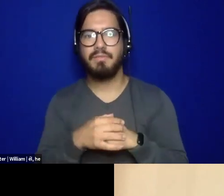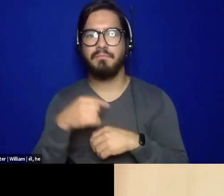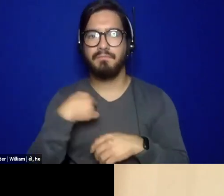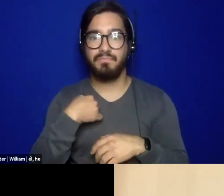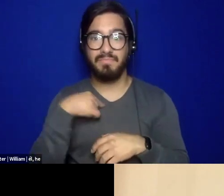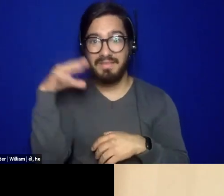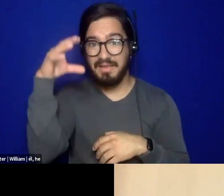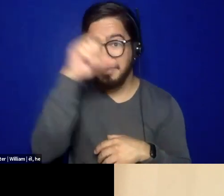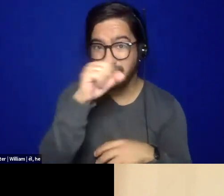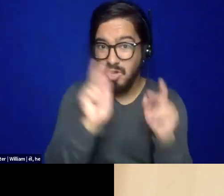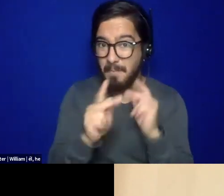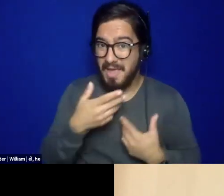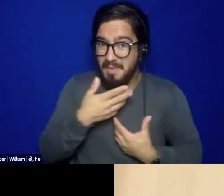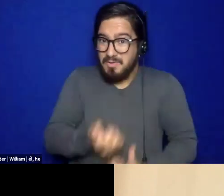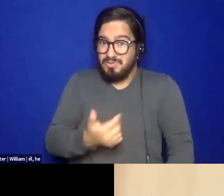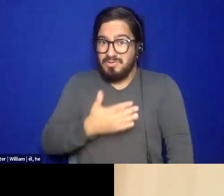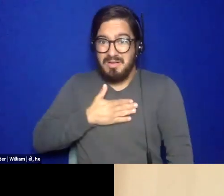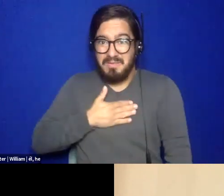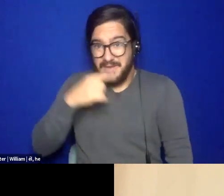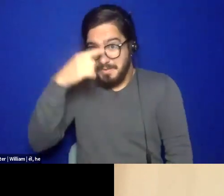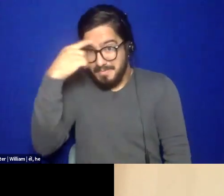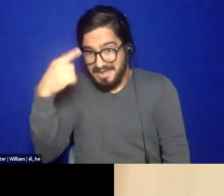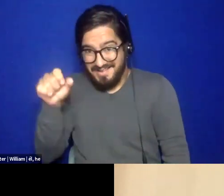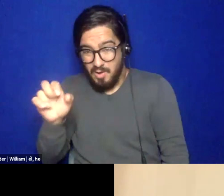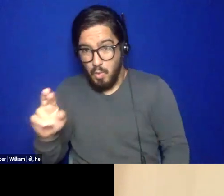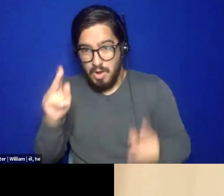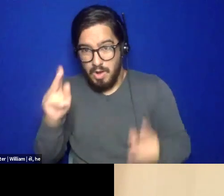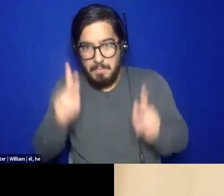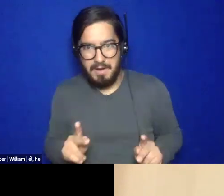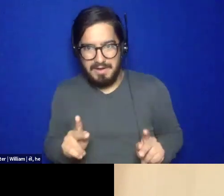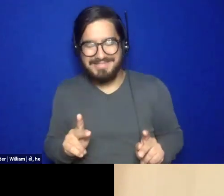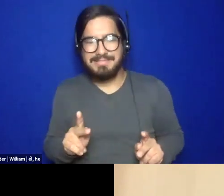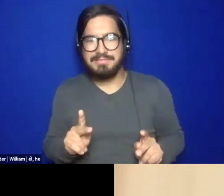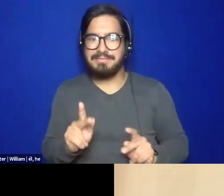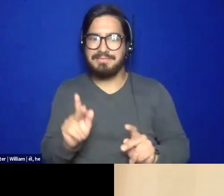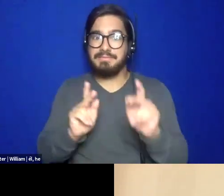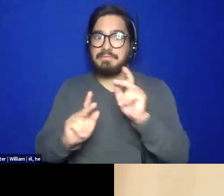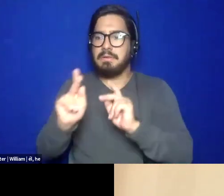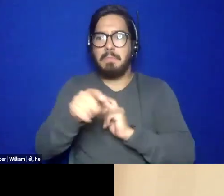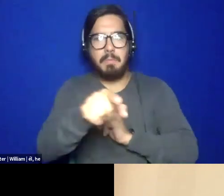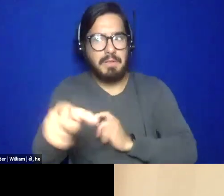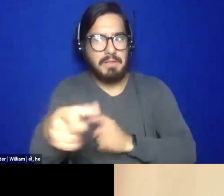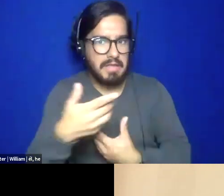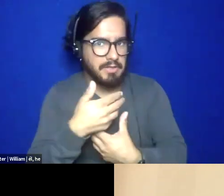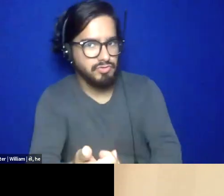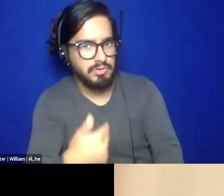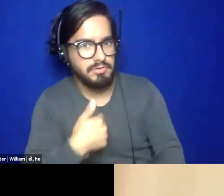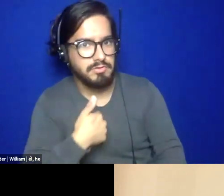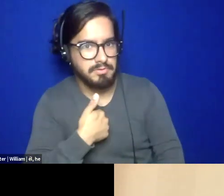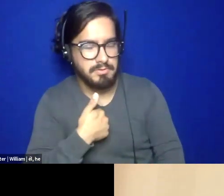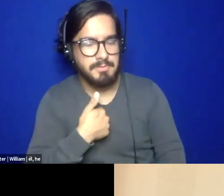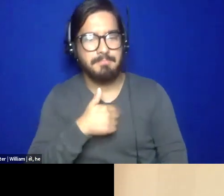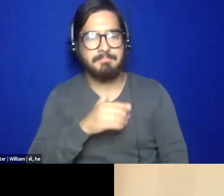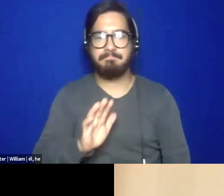black, because I'm trans, because I'm queer. I, I, and if people extend that trust to me without doing their due diligence, I ask them to fall back. I'm like,